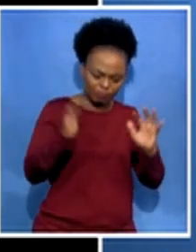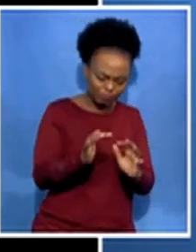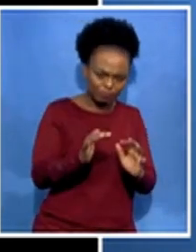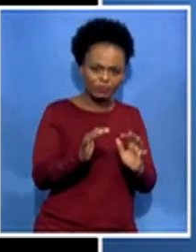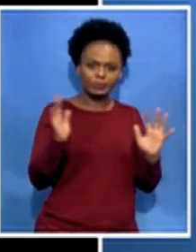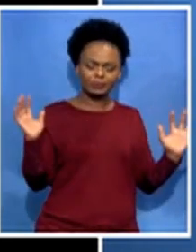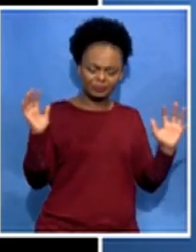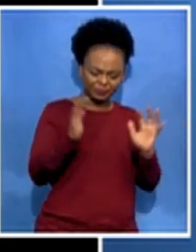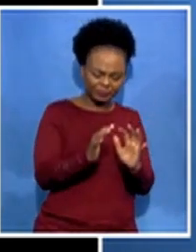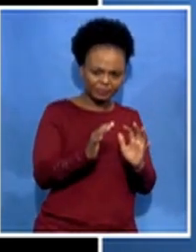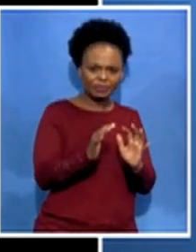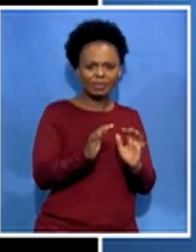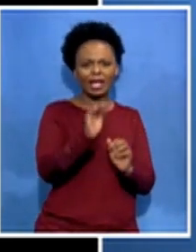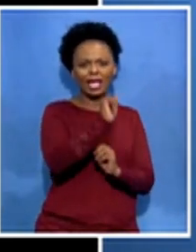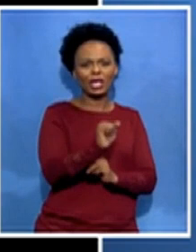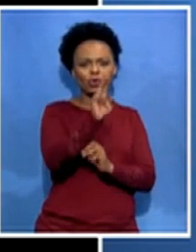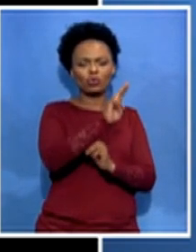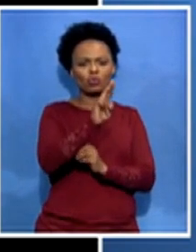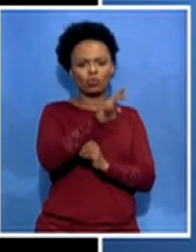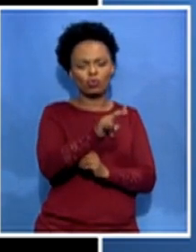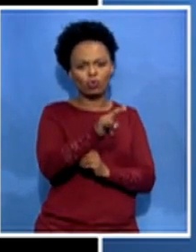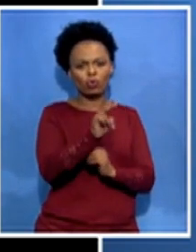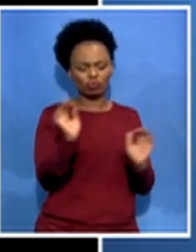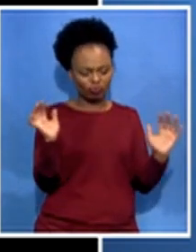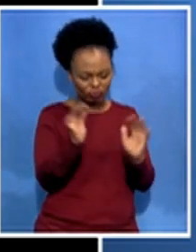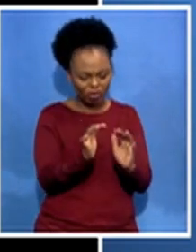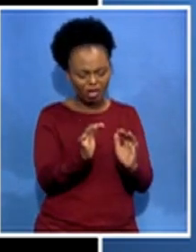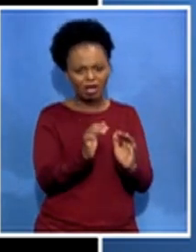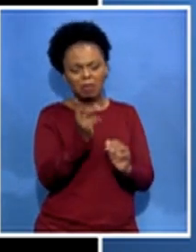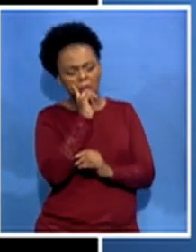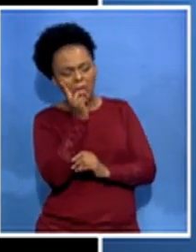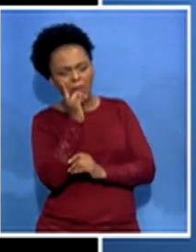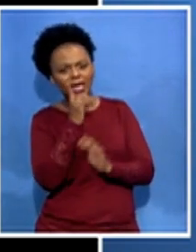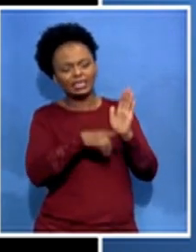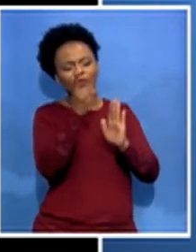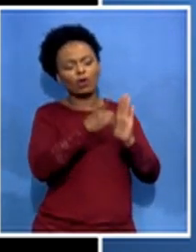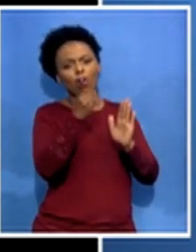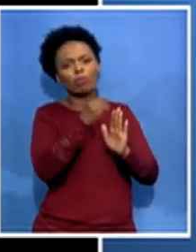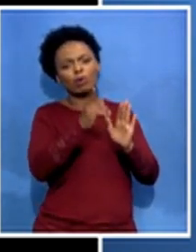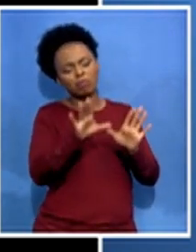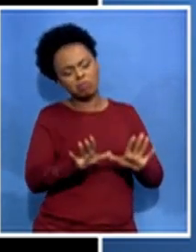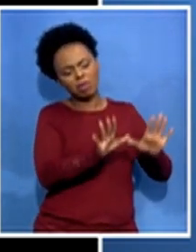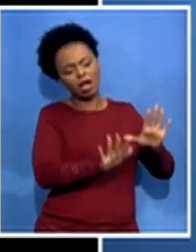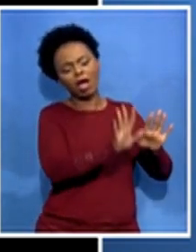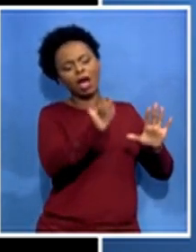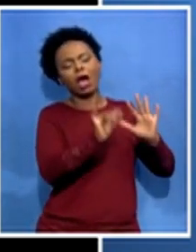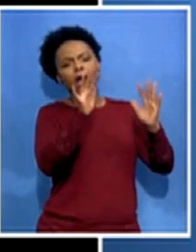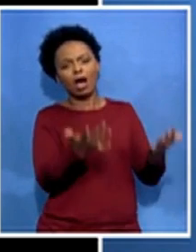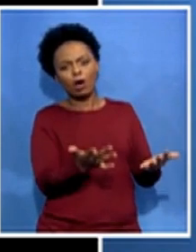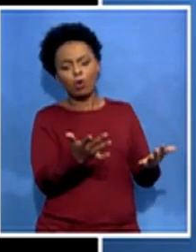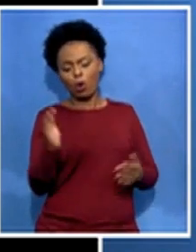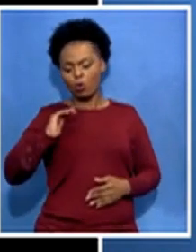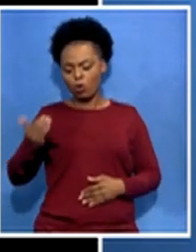looking at development on the continent yes uh the women in rwanda were telling us that those courts